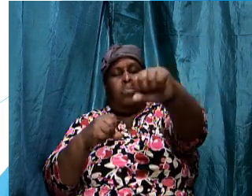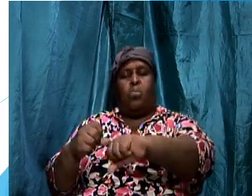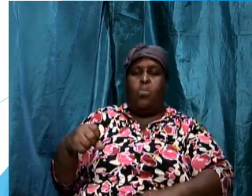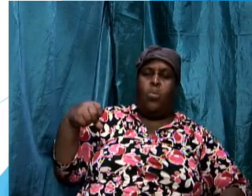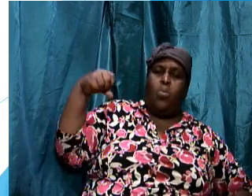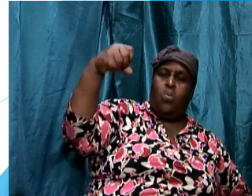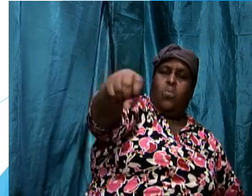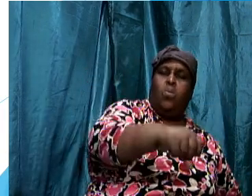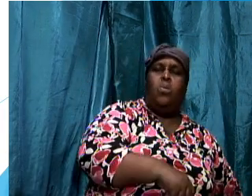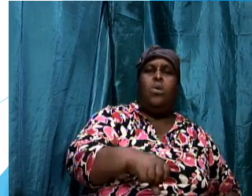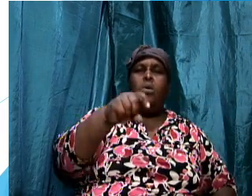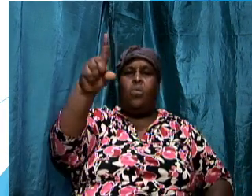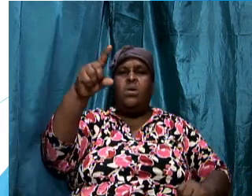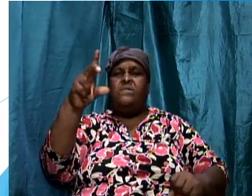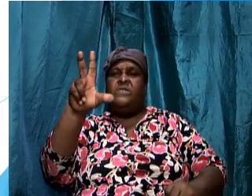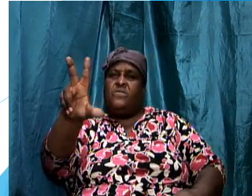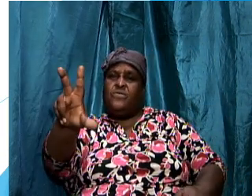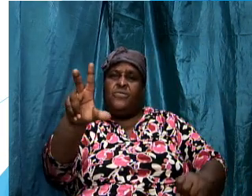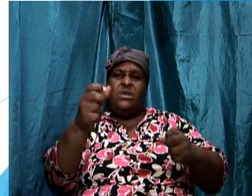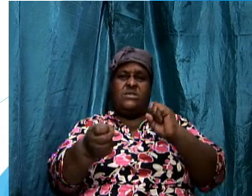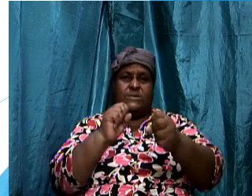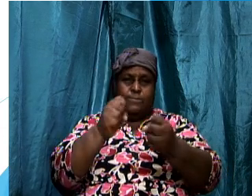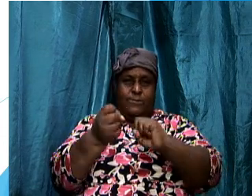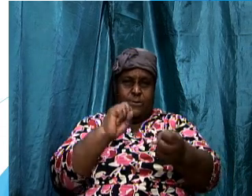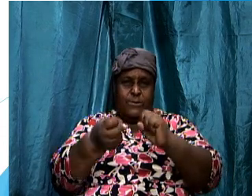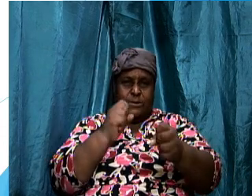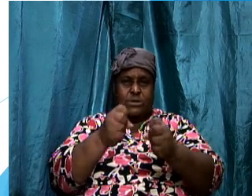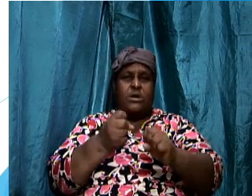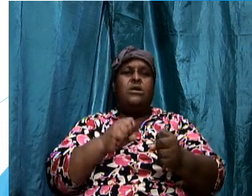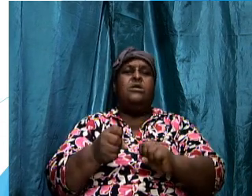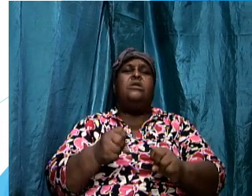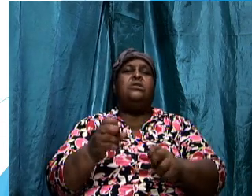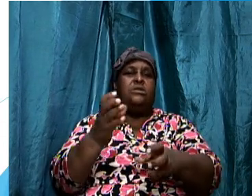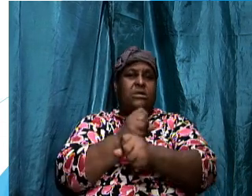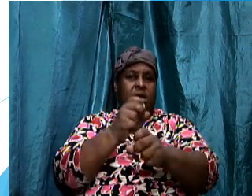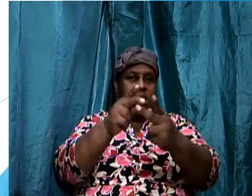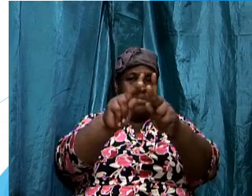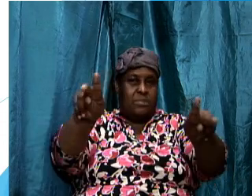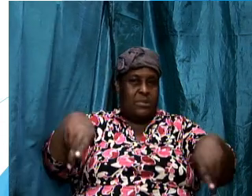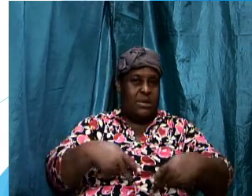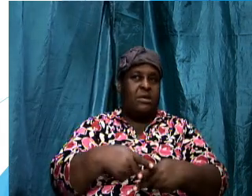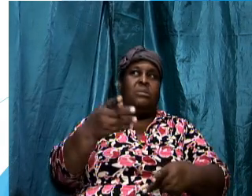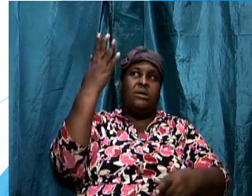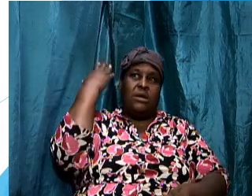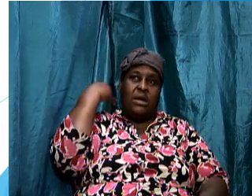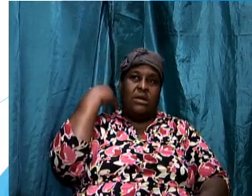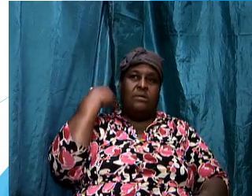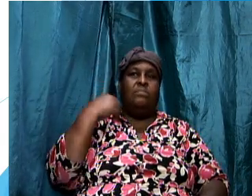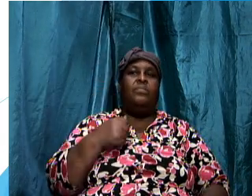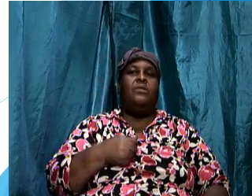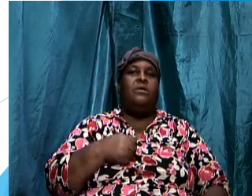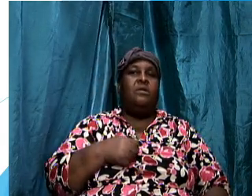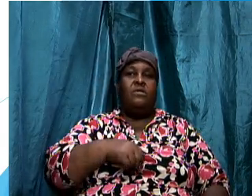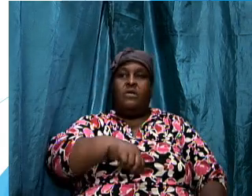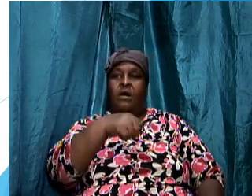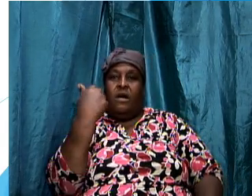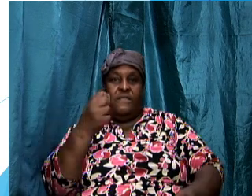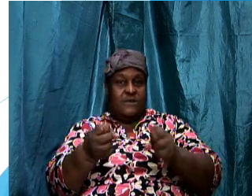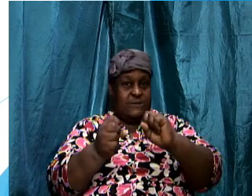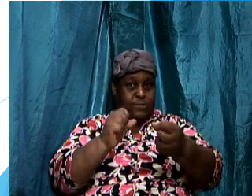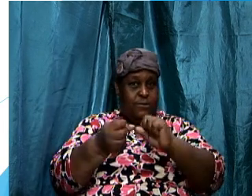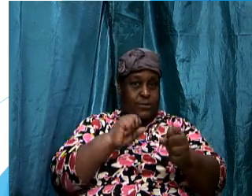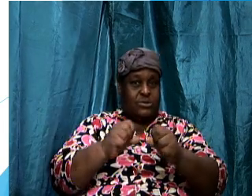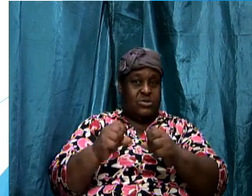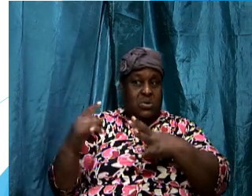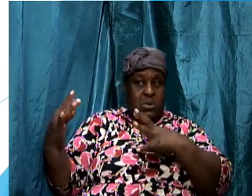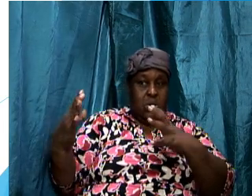that took place combat sports that took place in that place the other was wrestling and it is